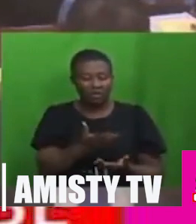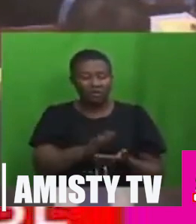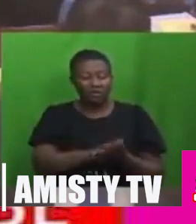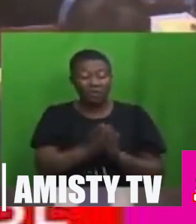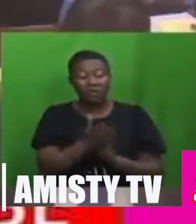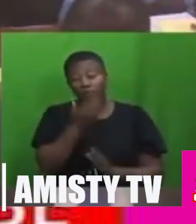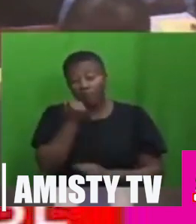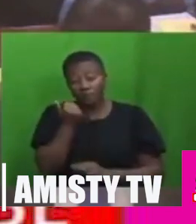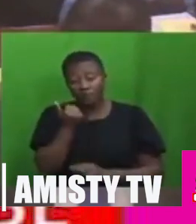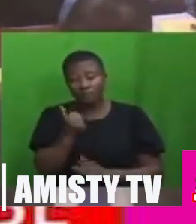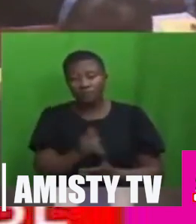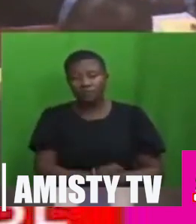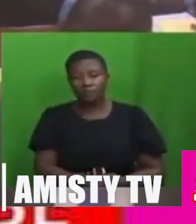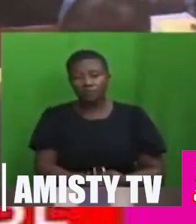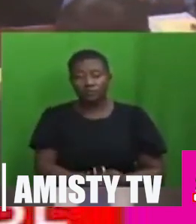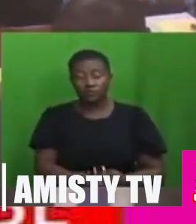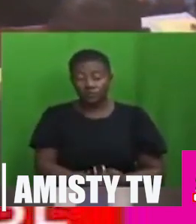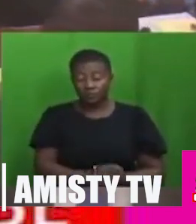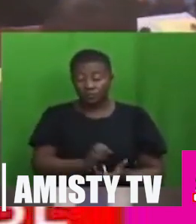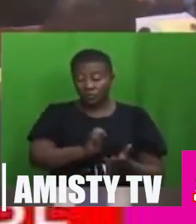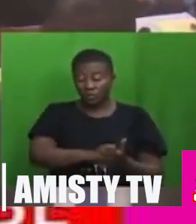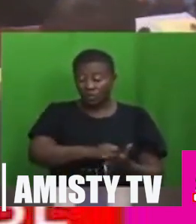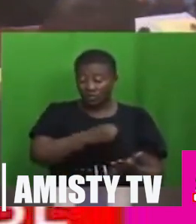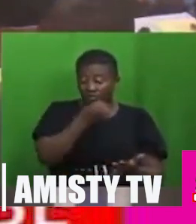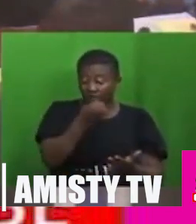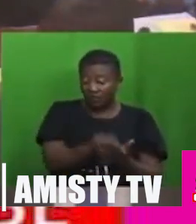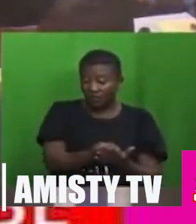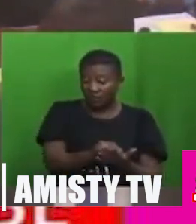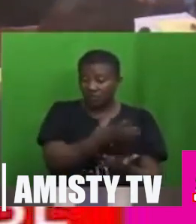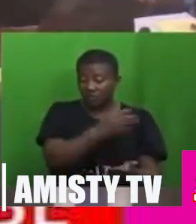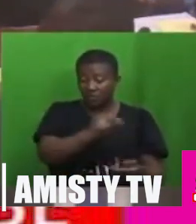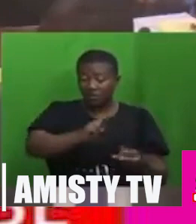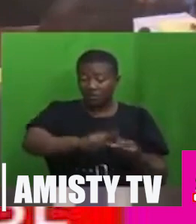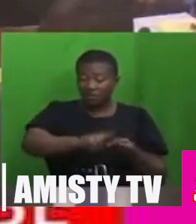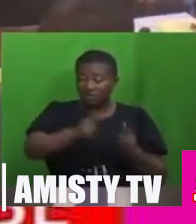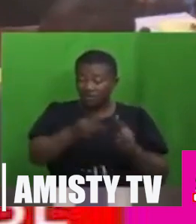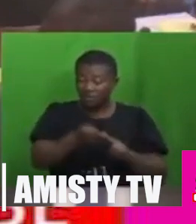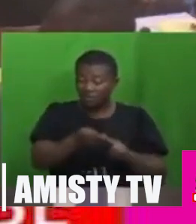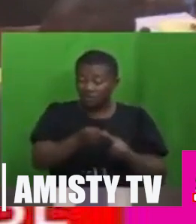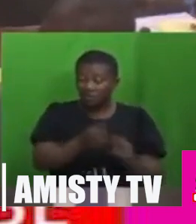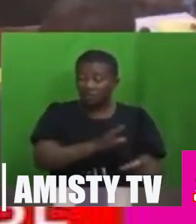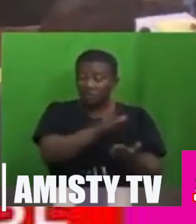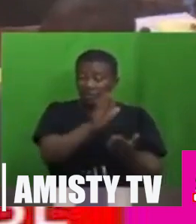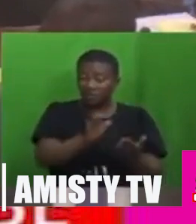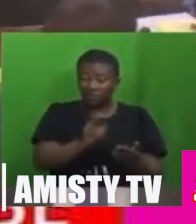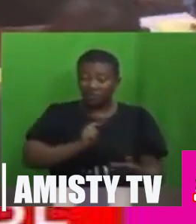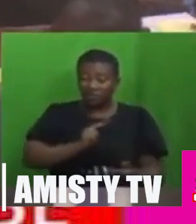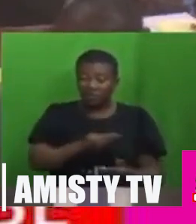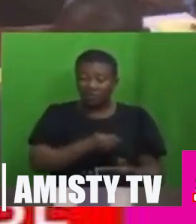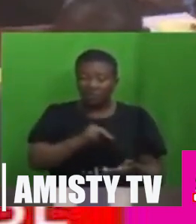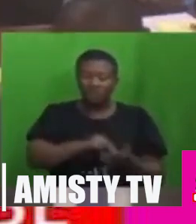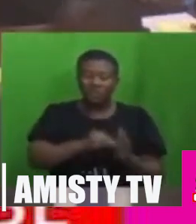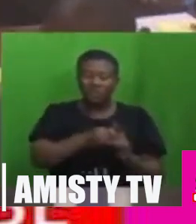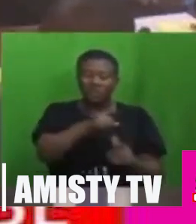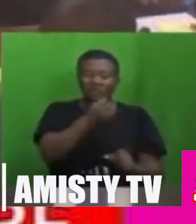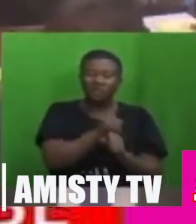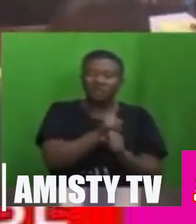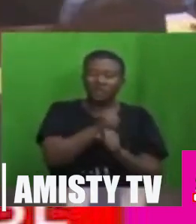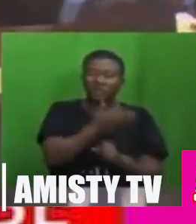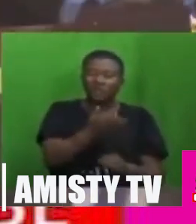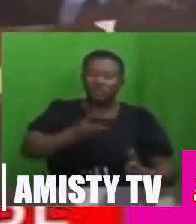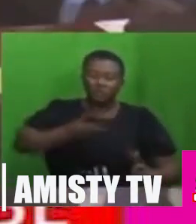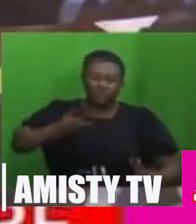Speaker, the evidence and the numbers before us shows that he has rather deepened our walls. Mr. Speaker,